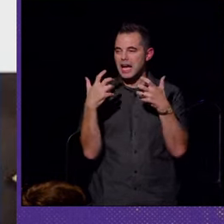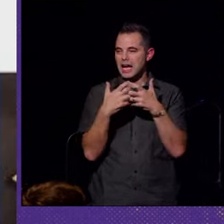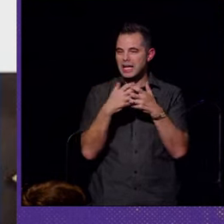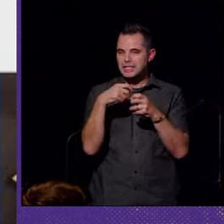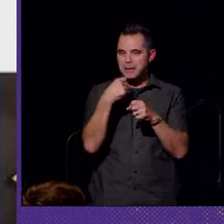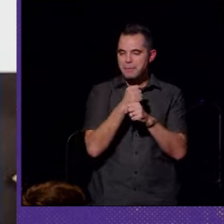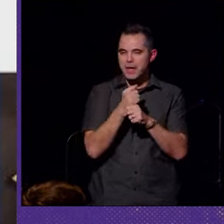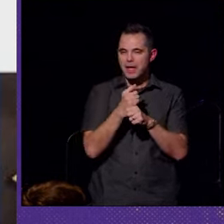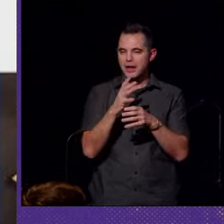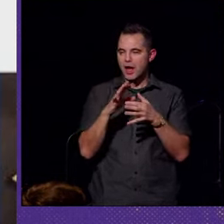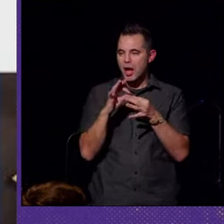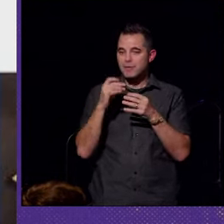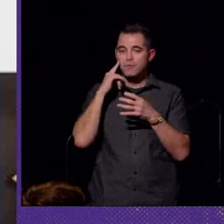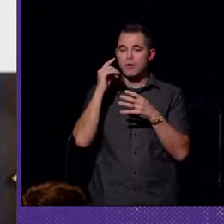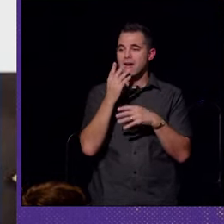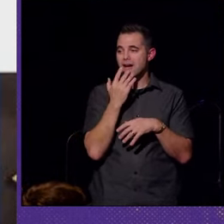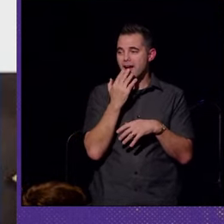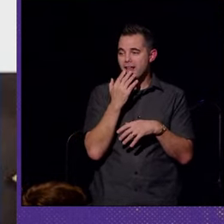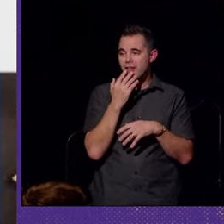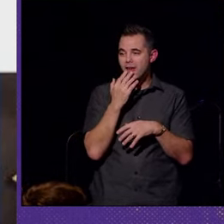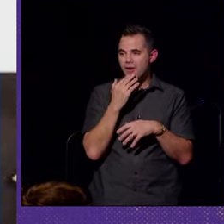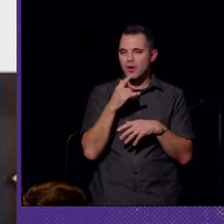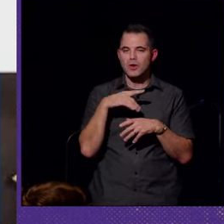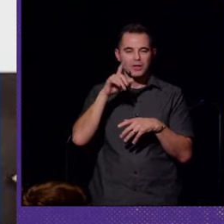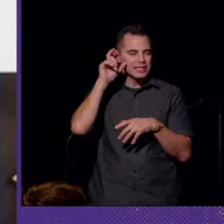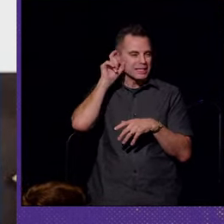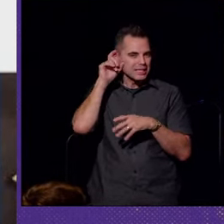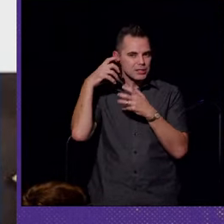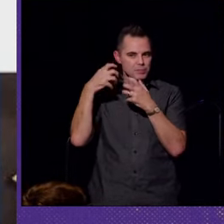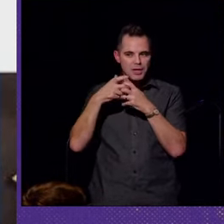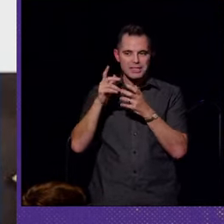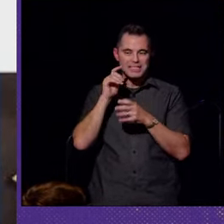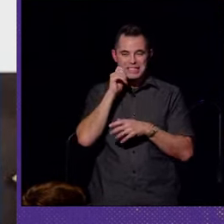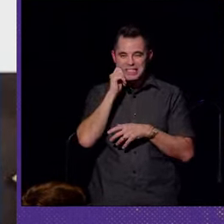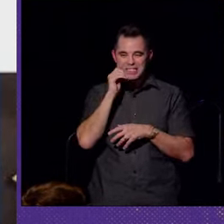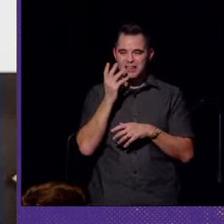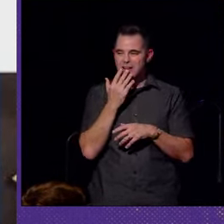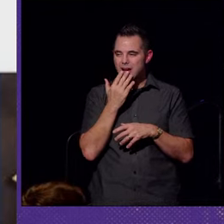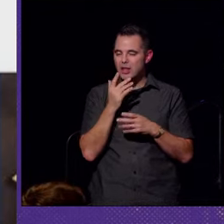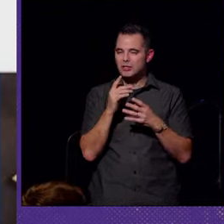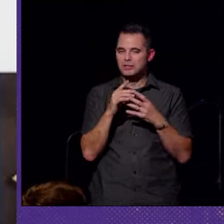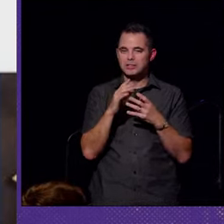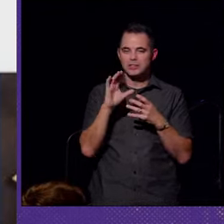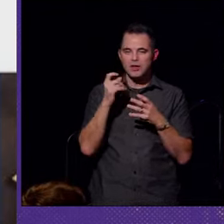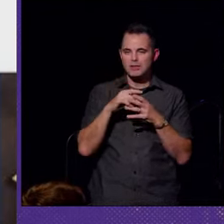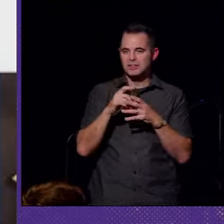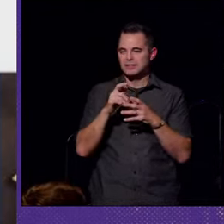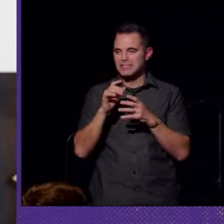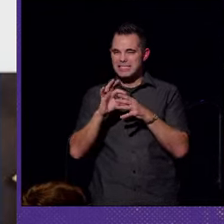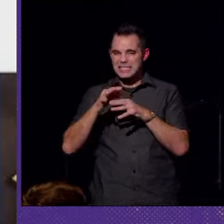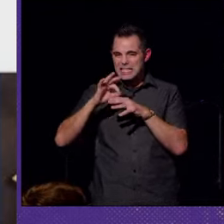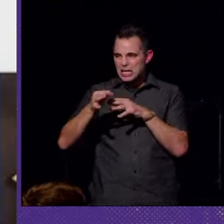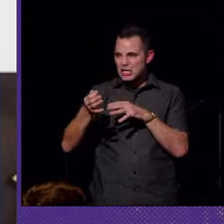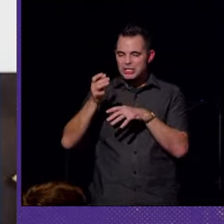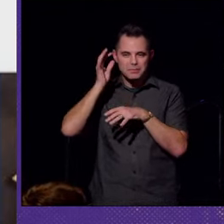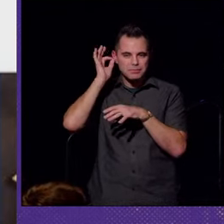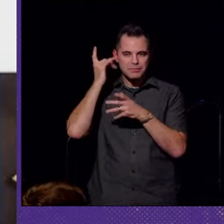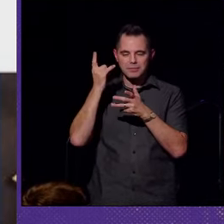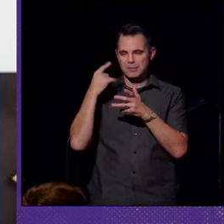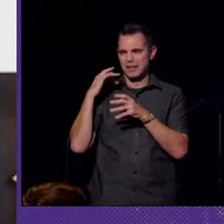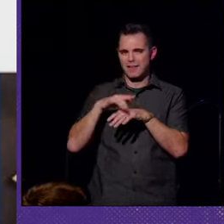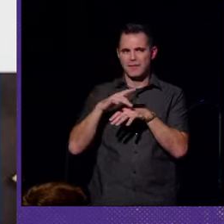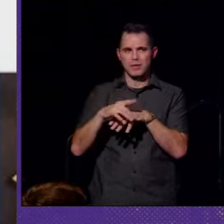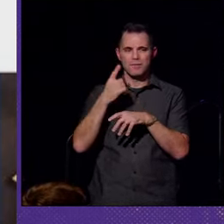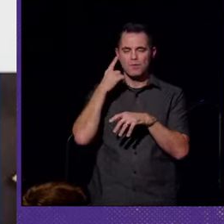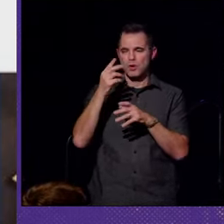-made options for colored traces or ear molds, skin covers, charms, and stickers for shoes have been available